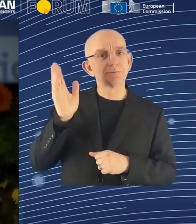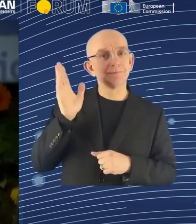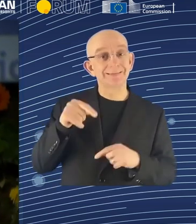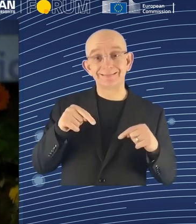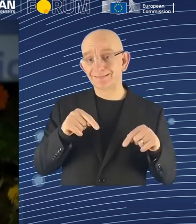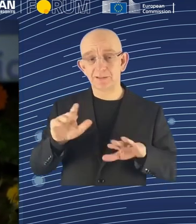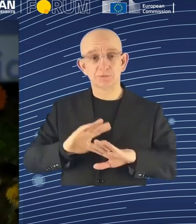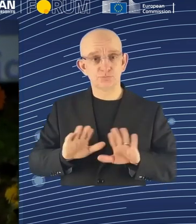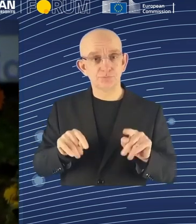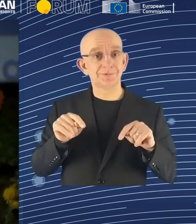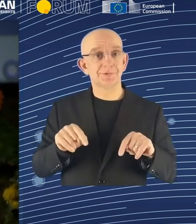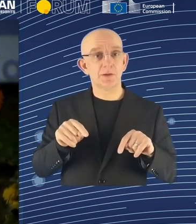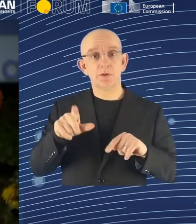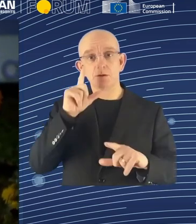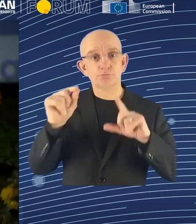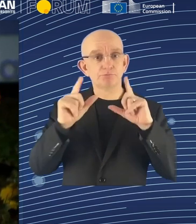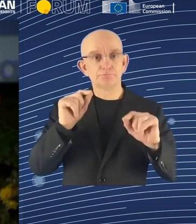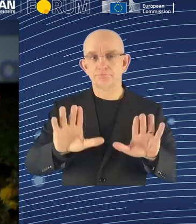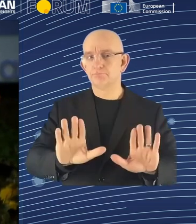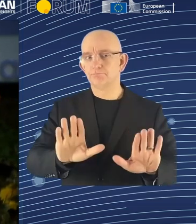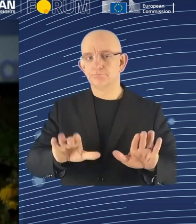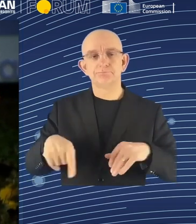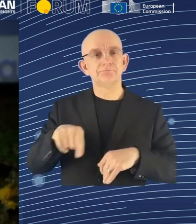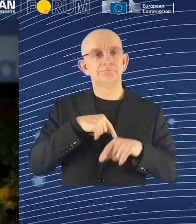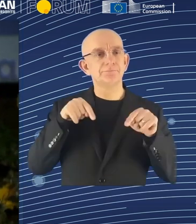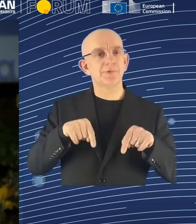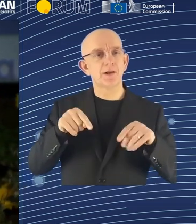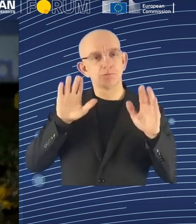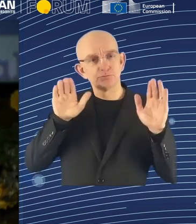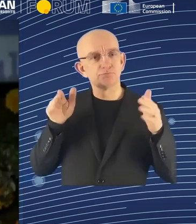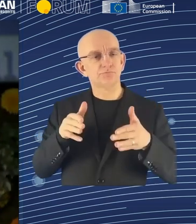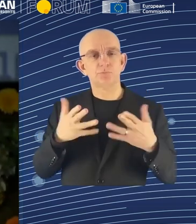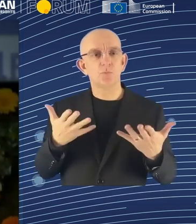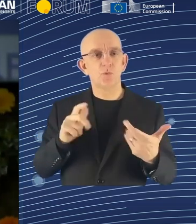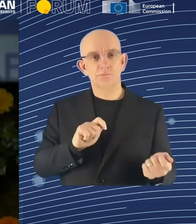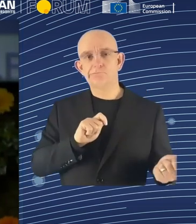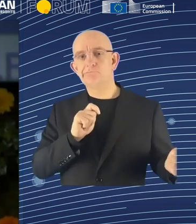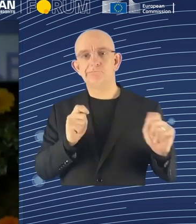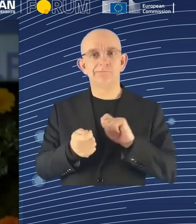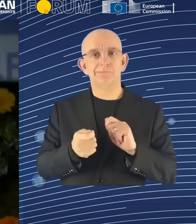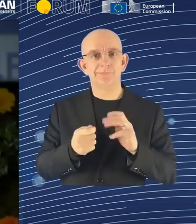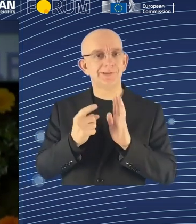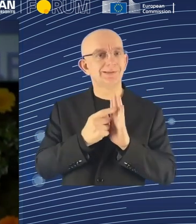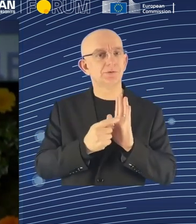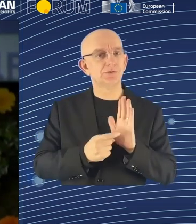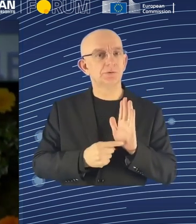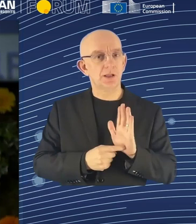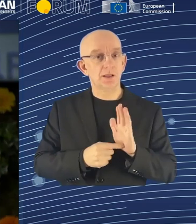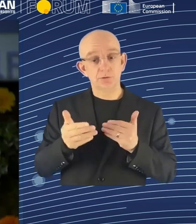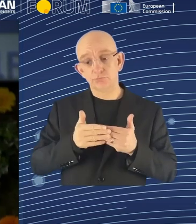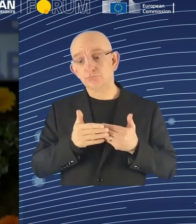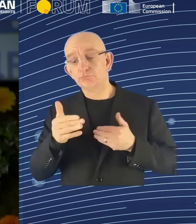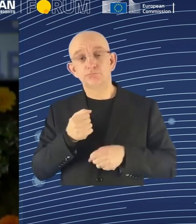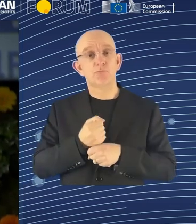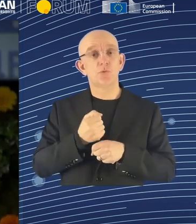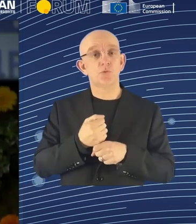focusing on digitalization and the future of work. Now, first of all, let me tell you how the session will go